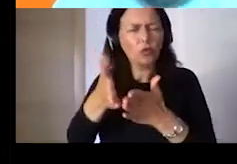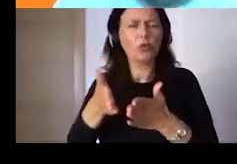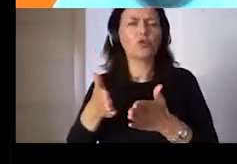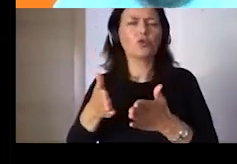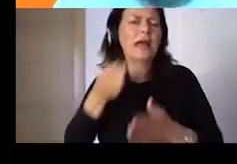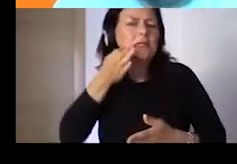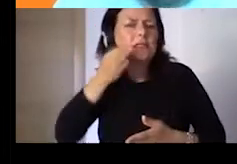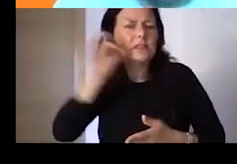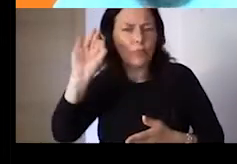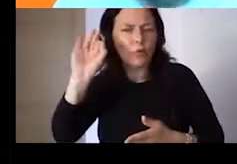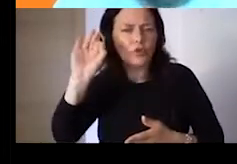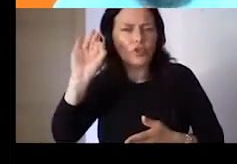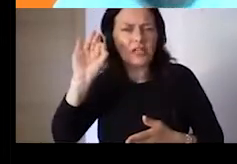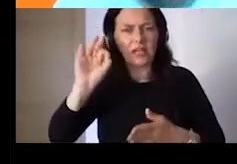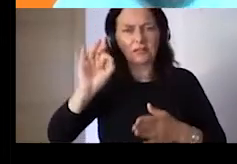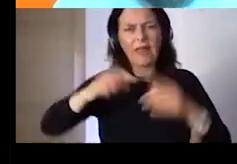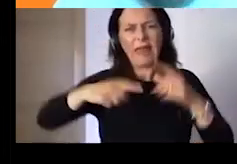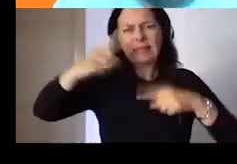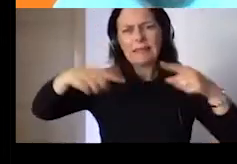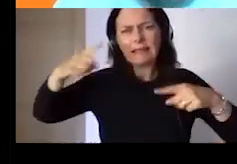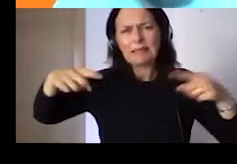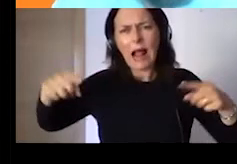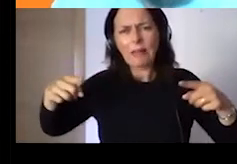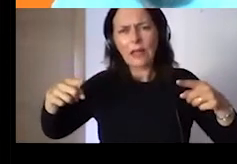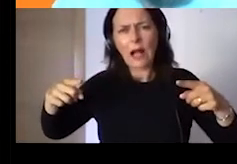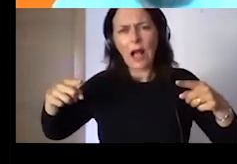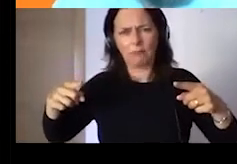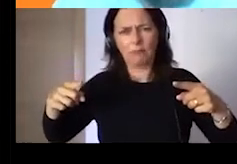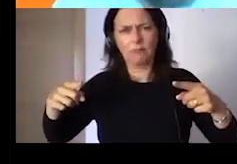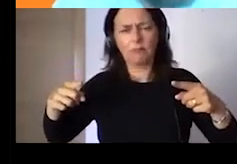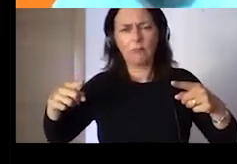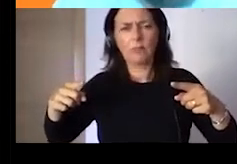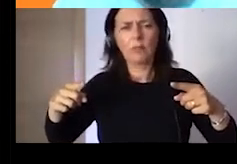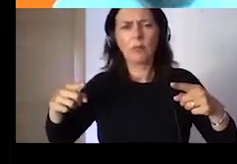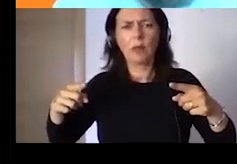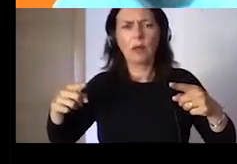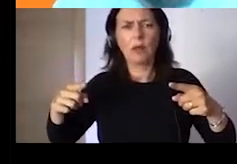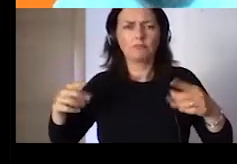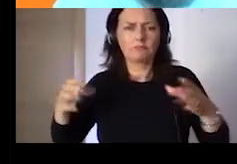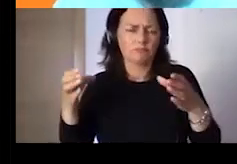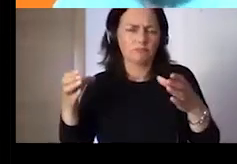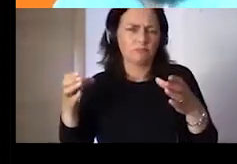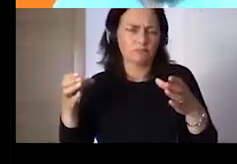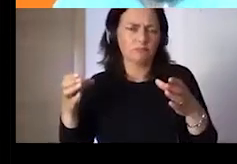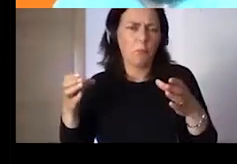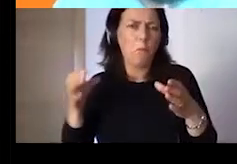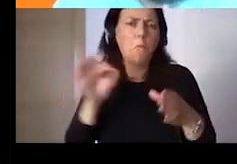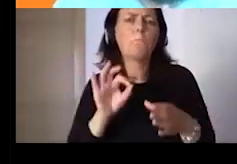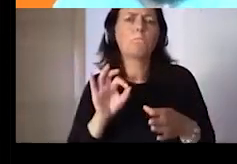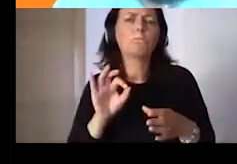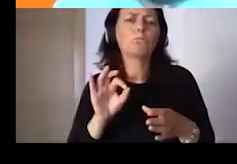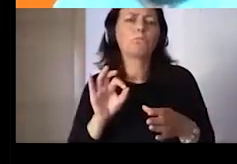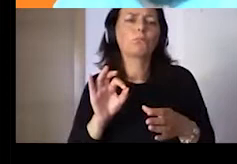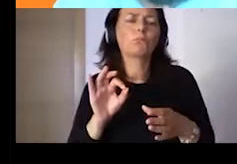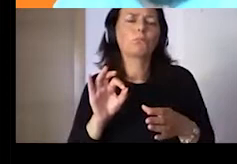or any other target that you are working on, should now reflect on what the society